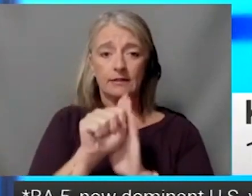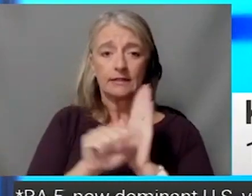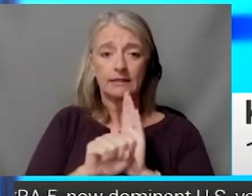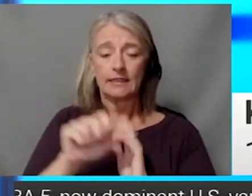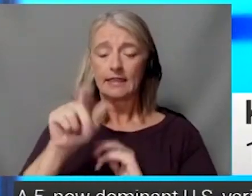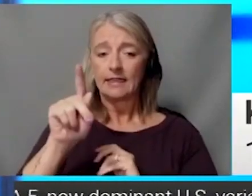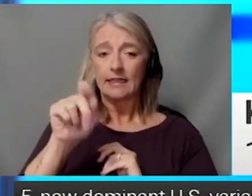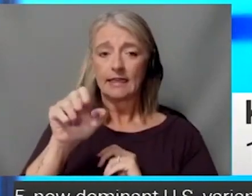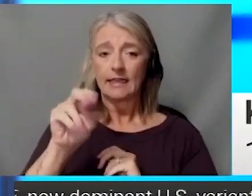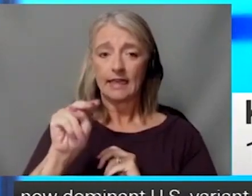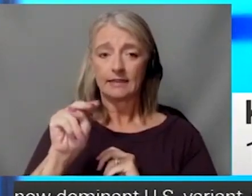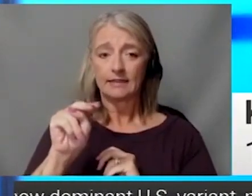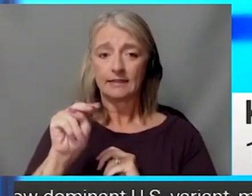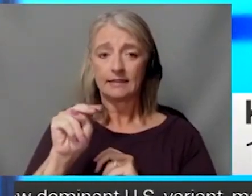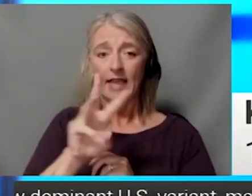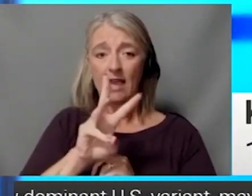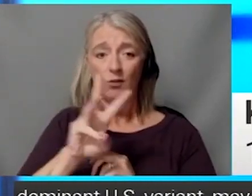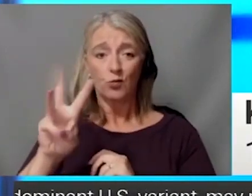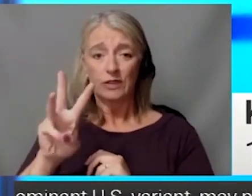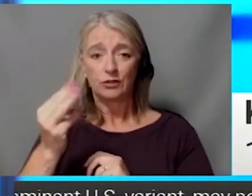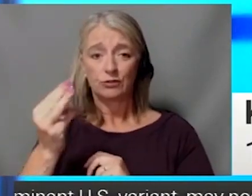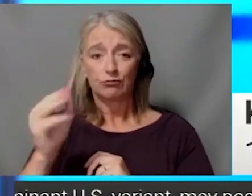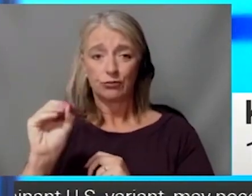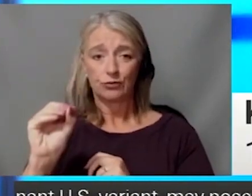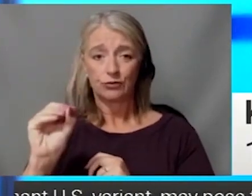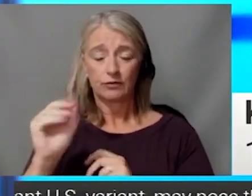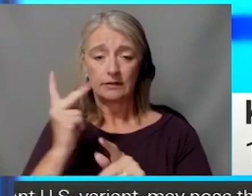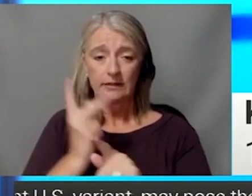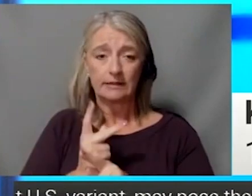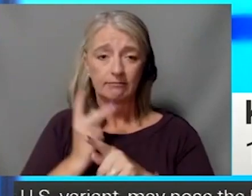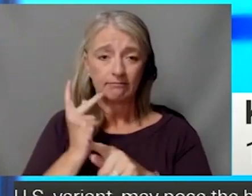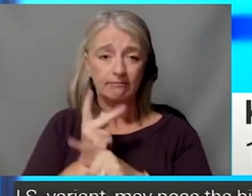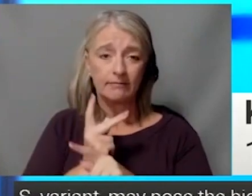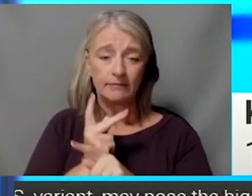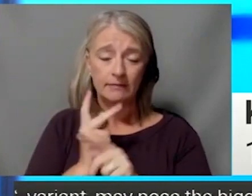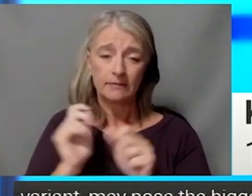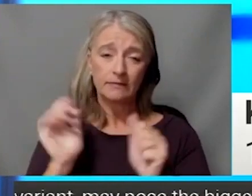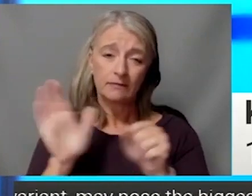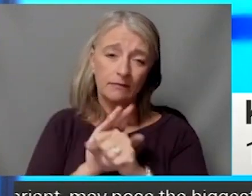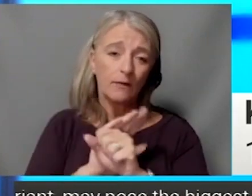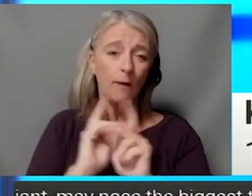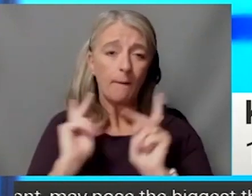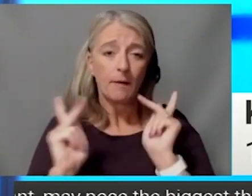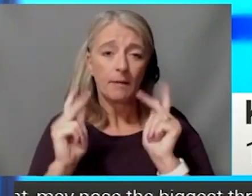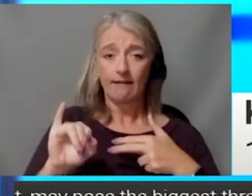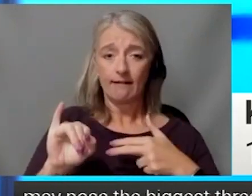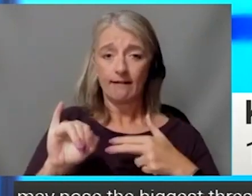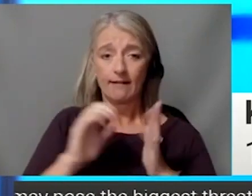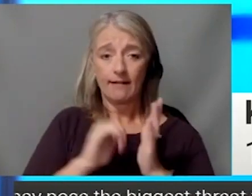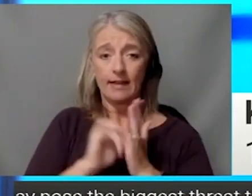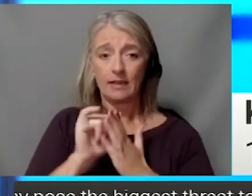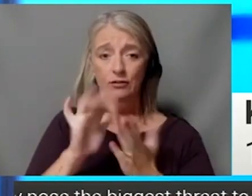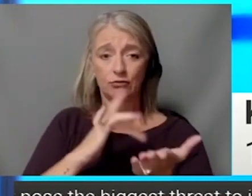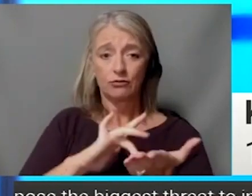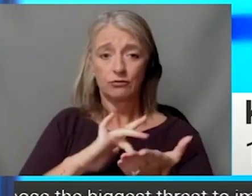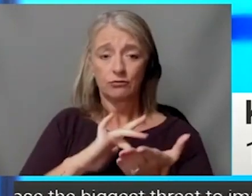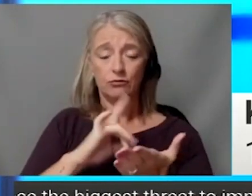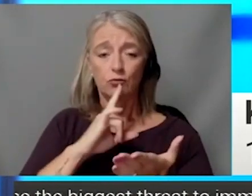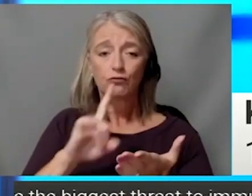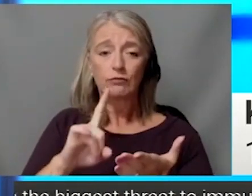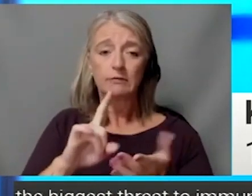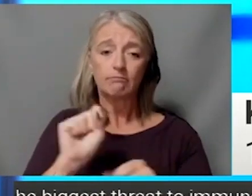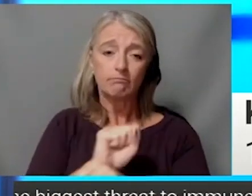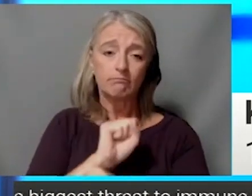to take care of the entire population in this region as an NCI comprehensive cancer center, we also have to make sure all patient groups